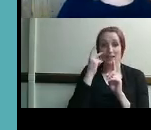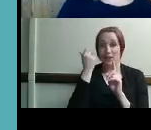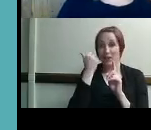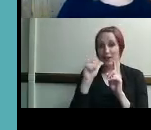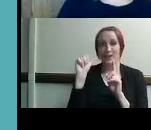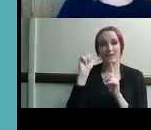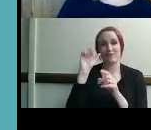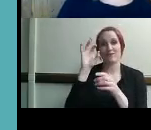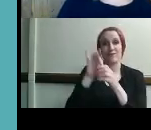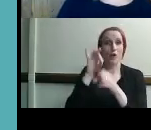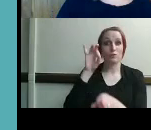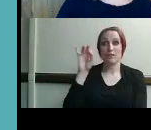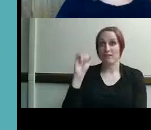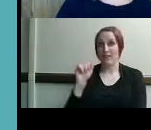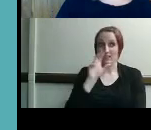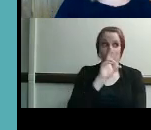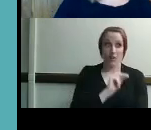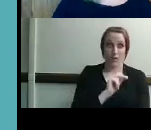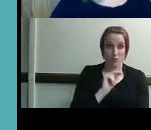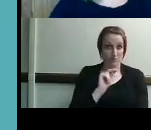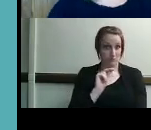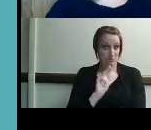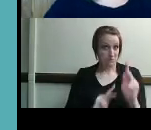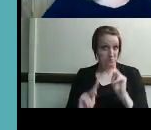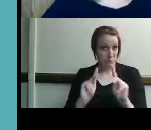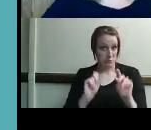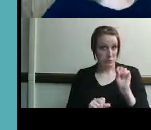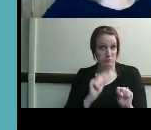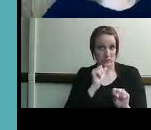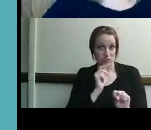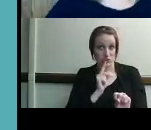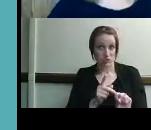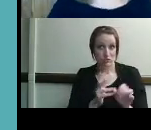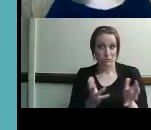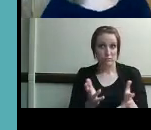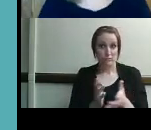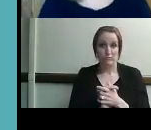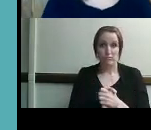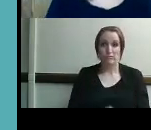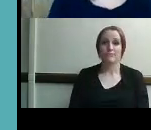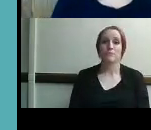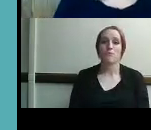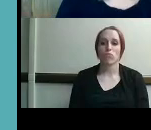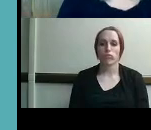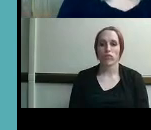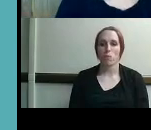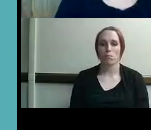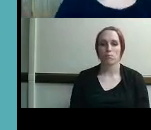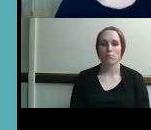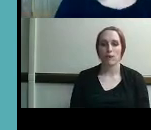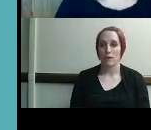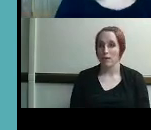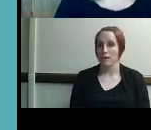well